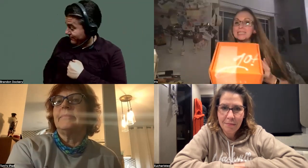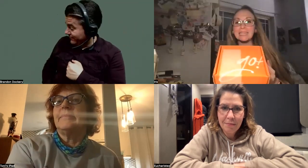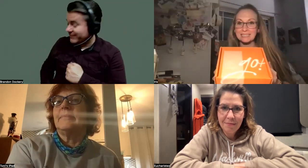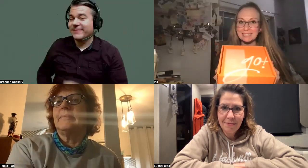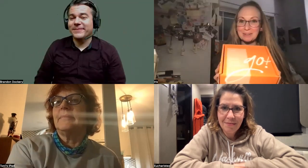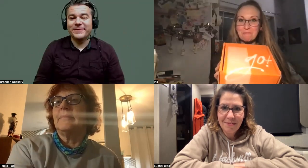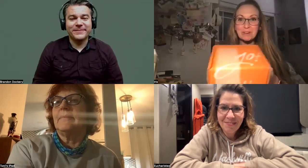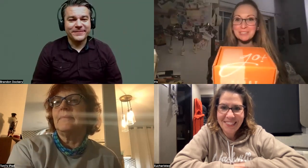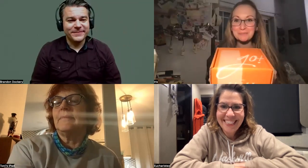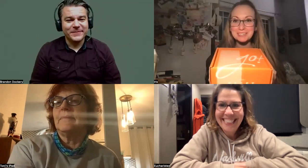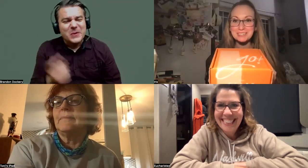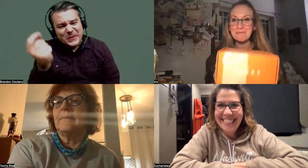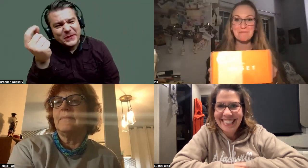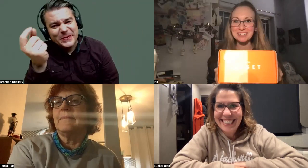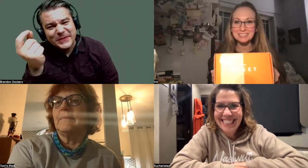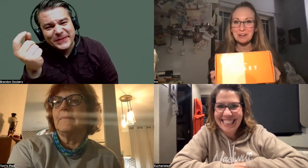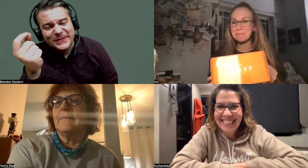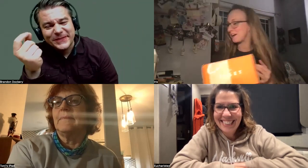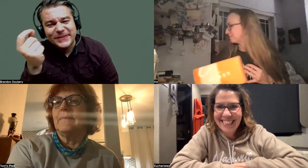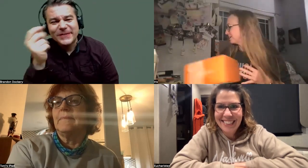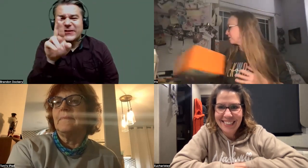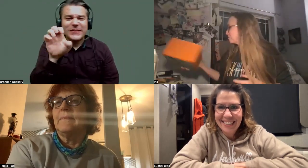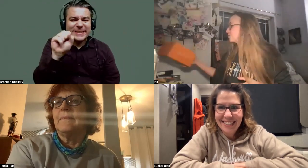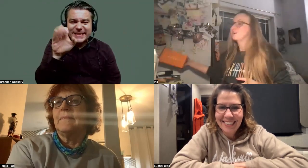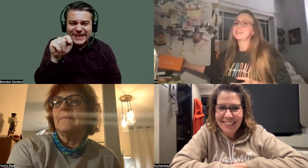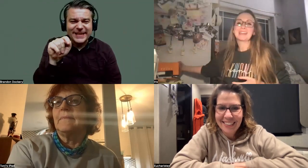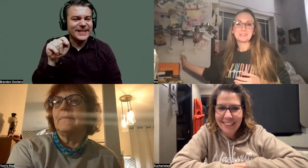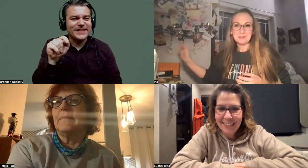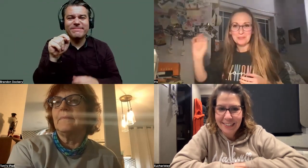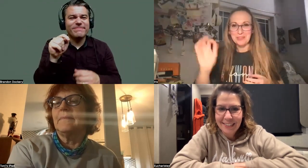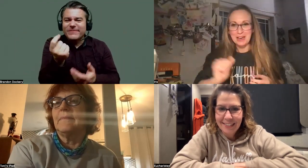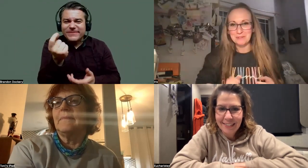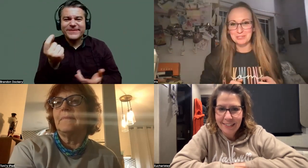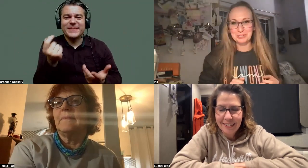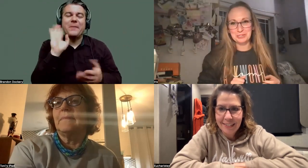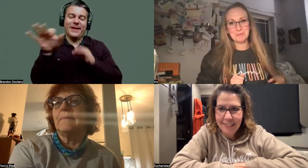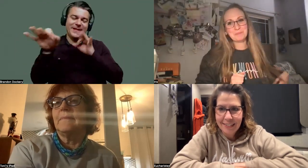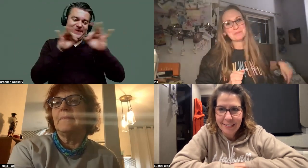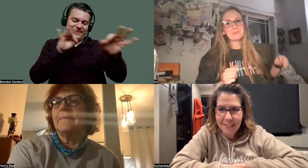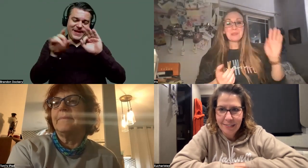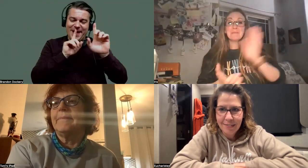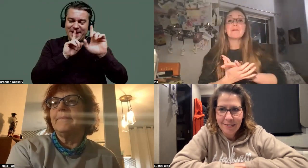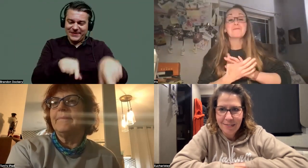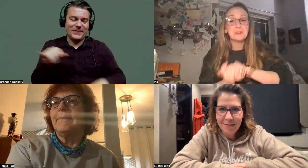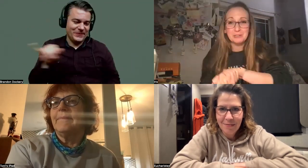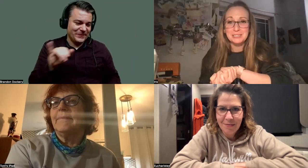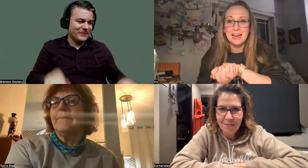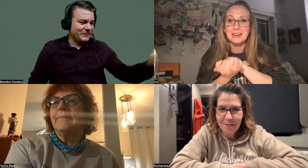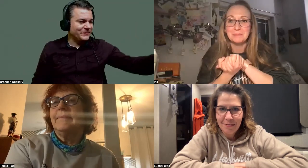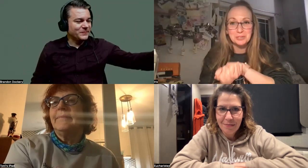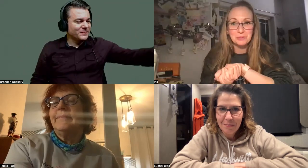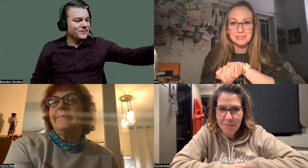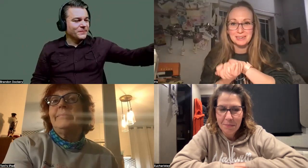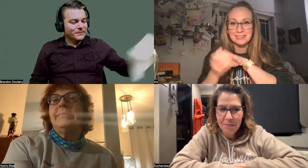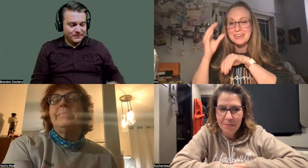What is this? What is the reset? What is it all about? We're going to answer that question too. But first,